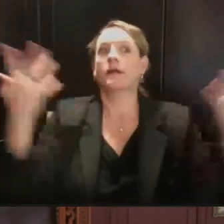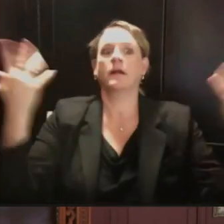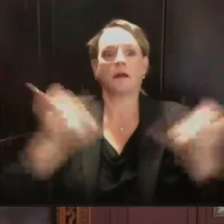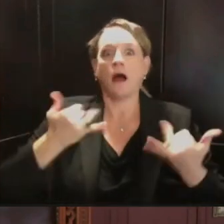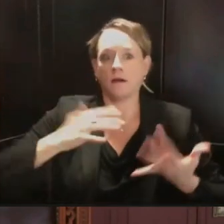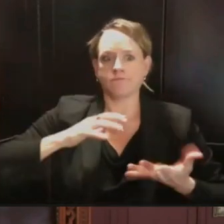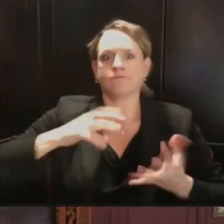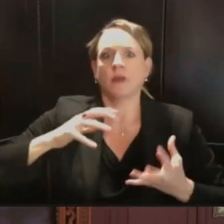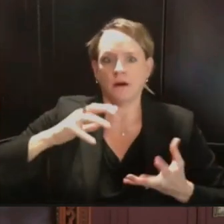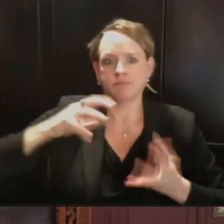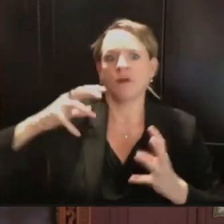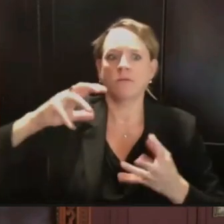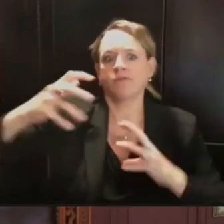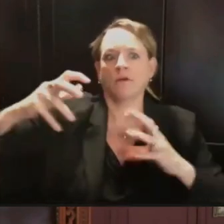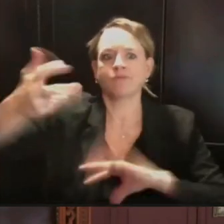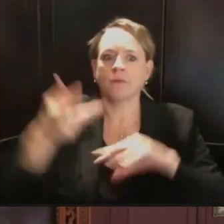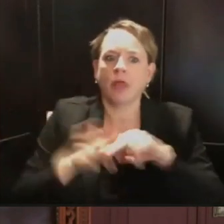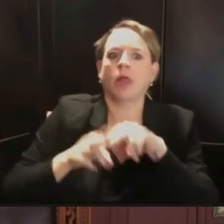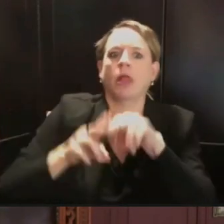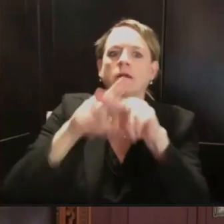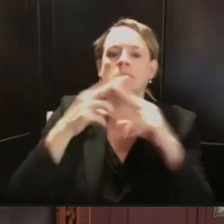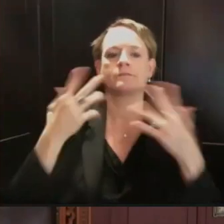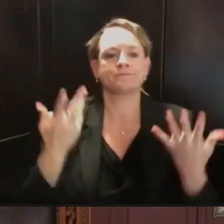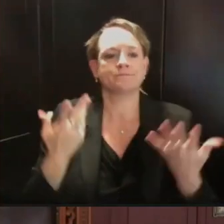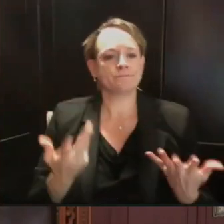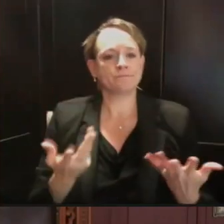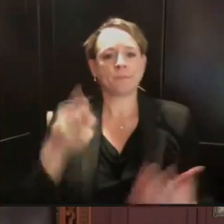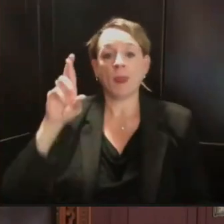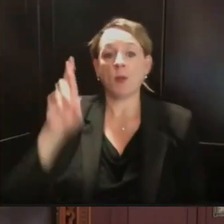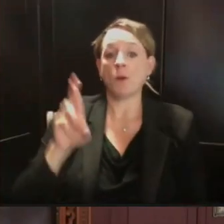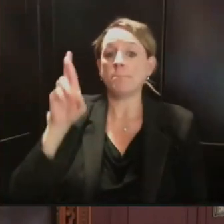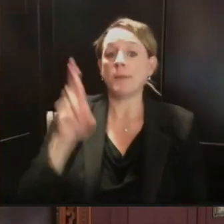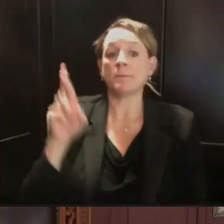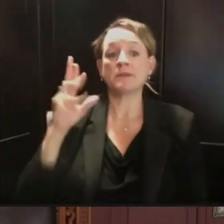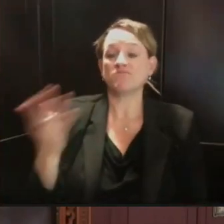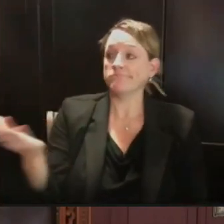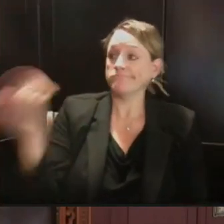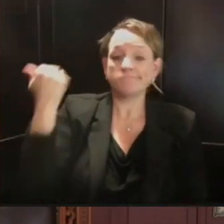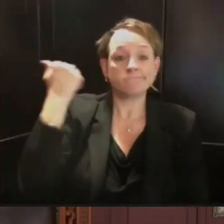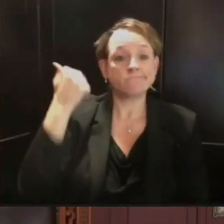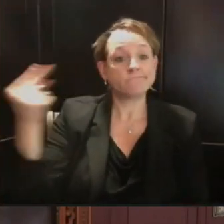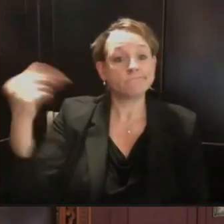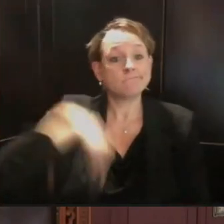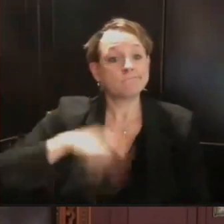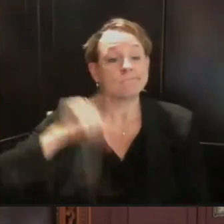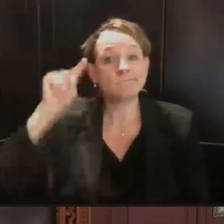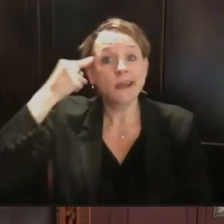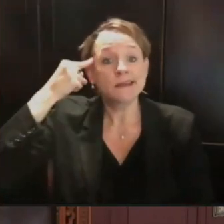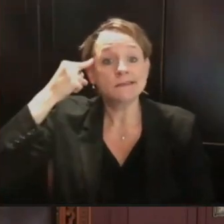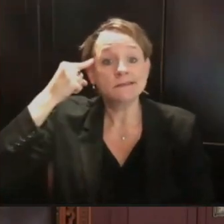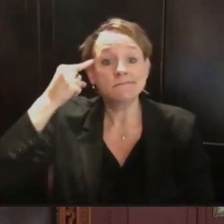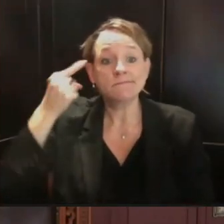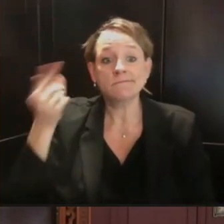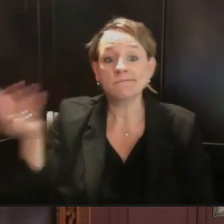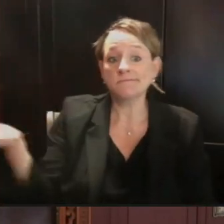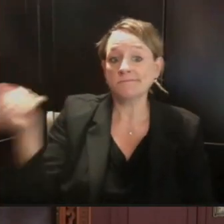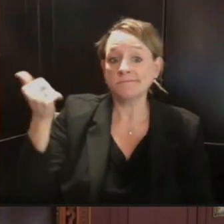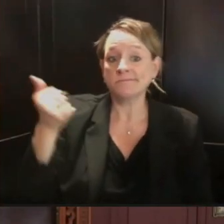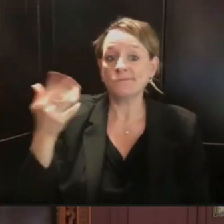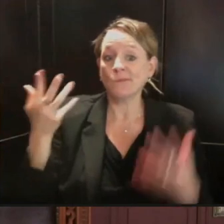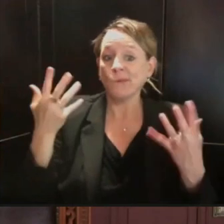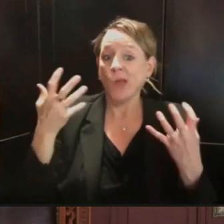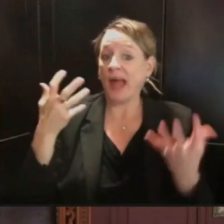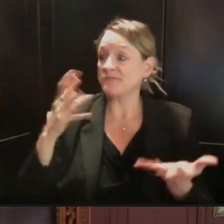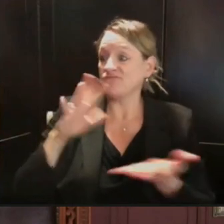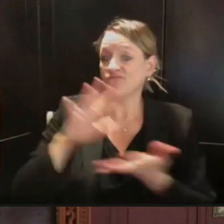into Madison at any point in time and pass some things, and I'll get behind them 100% that would mitigate